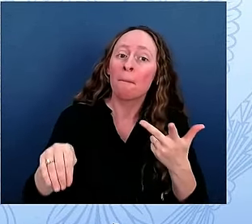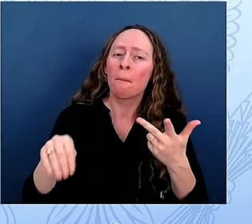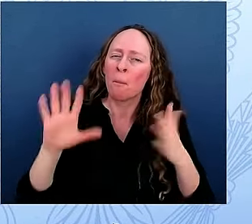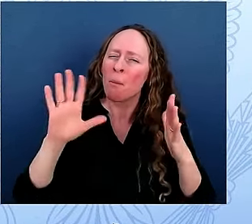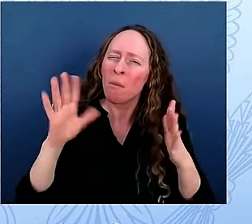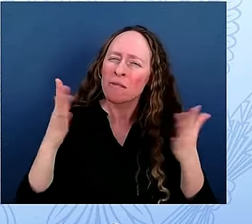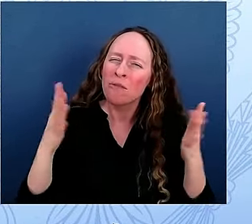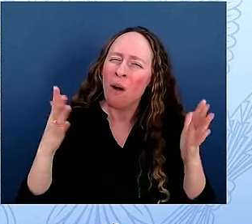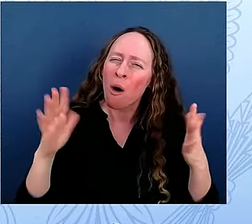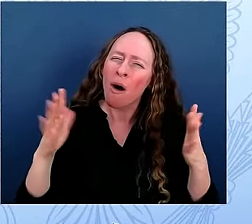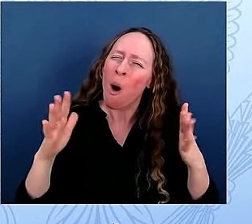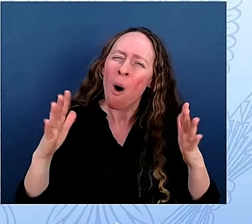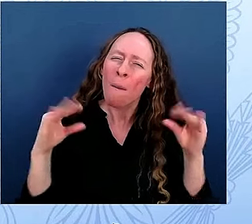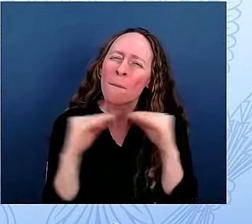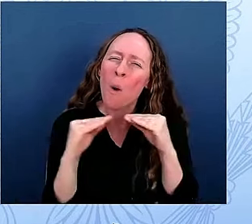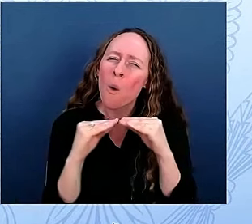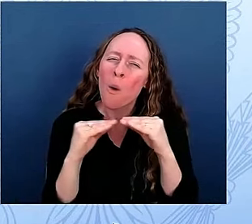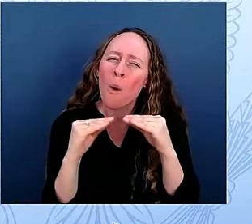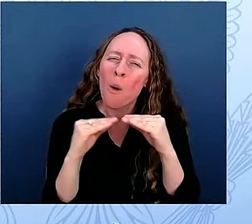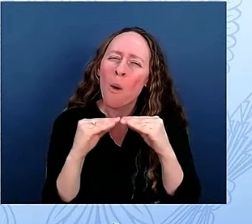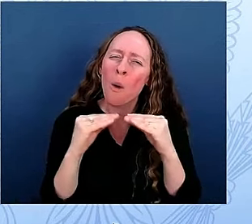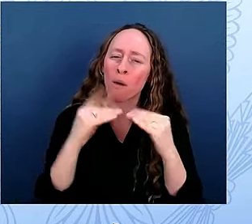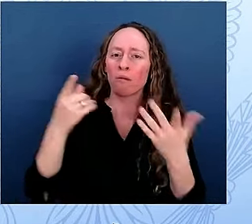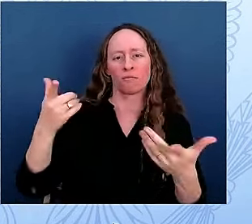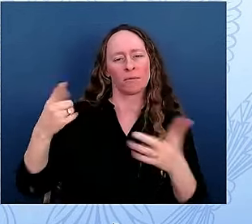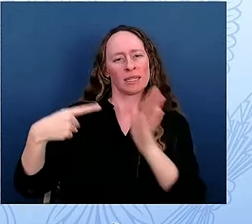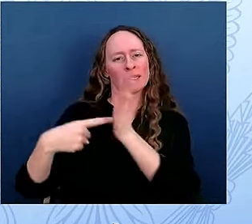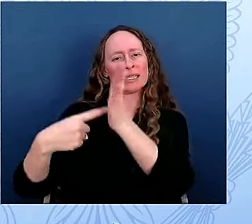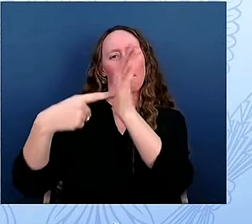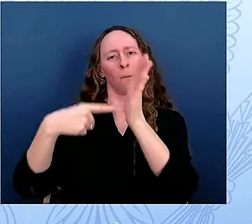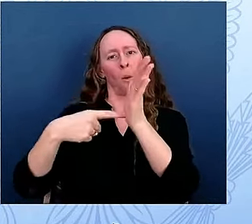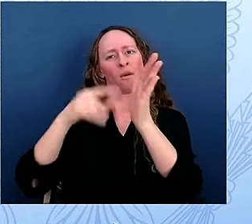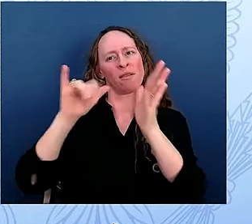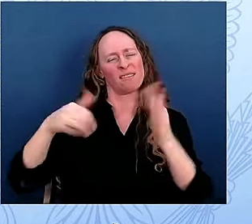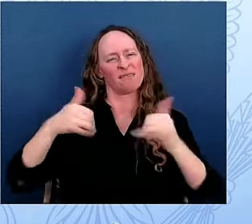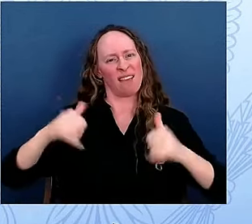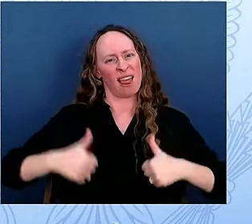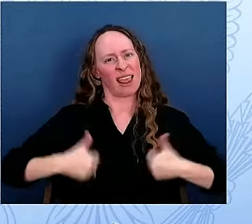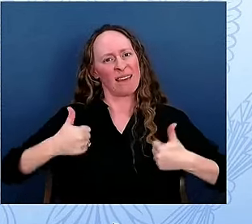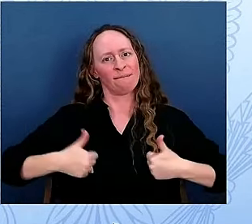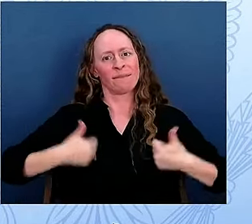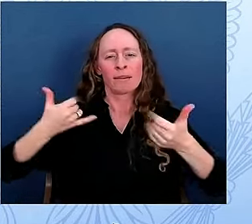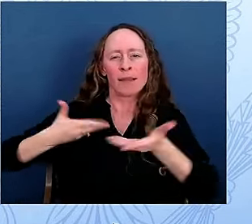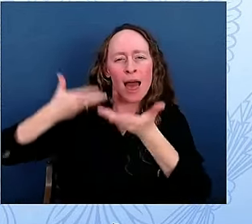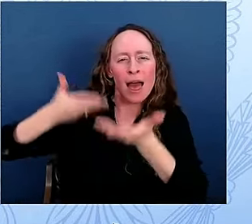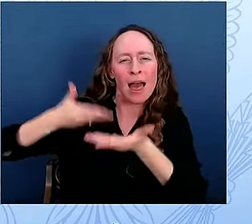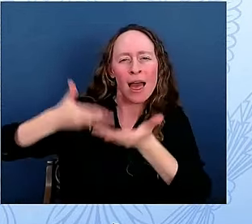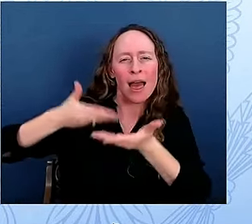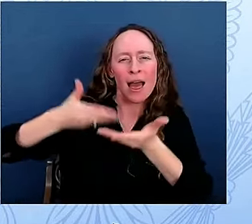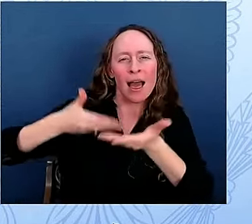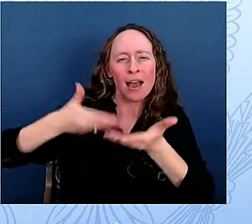American history, and what you have done to enhance this tour makes it more so. Thank you very much.